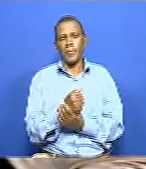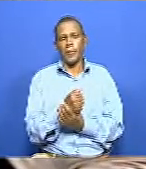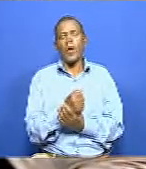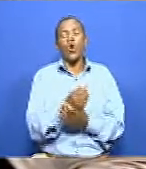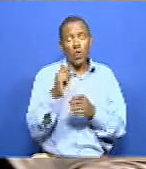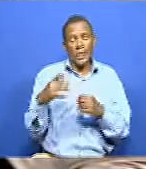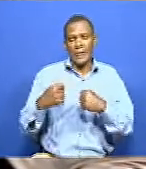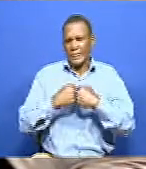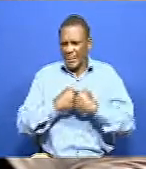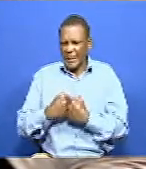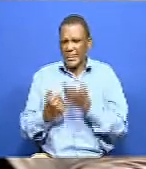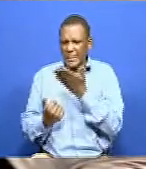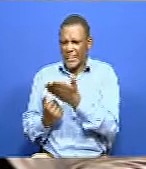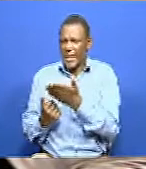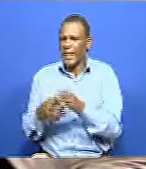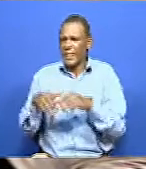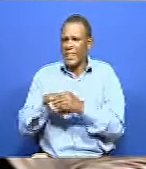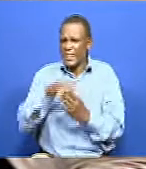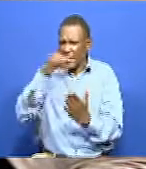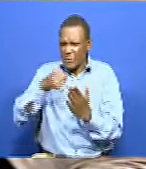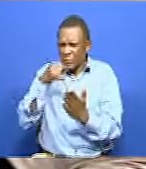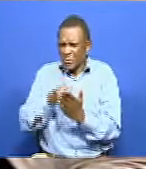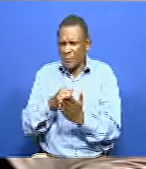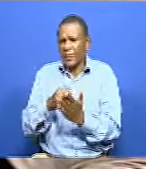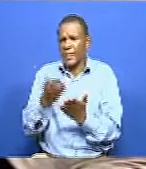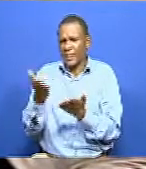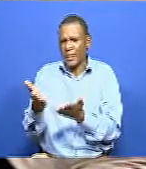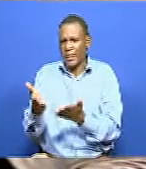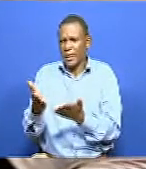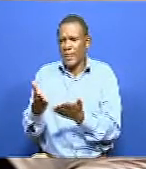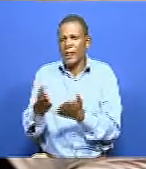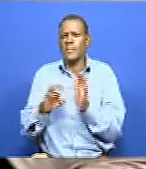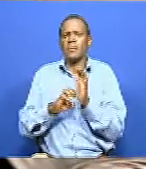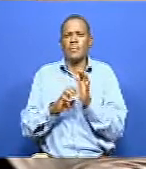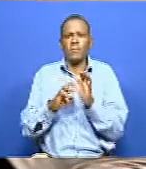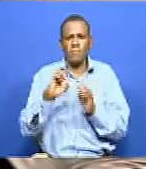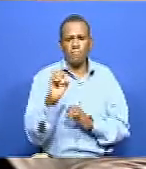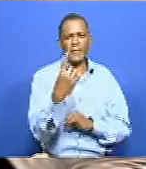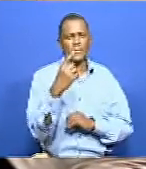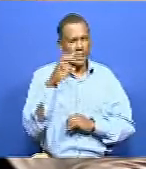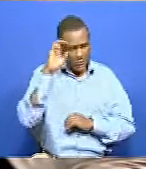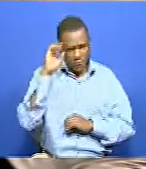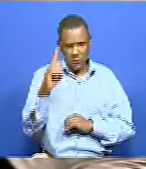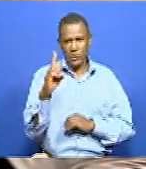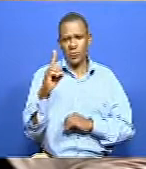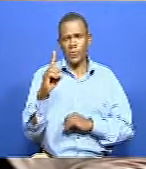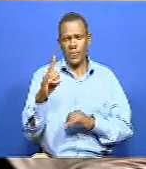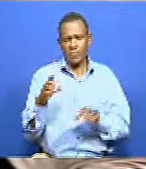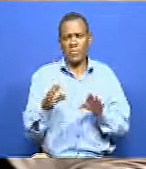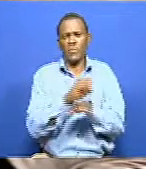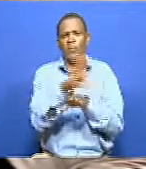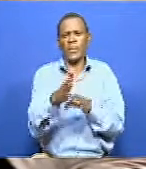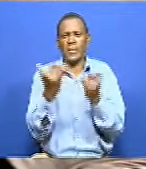mainstreaming deafness and other forms of disability. And let's look at education. And especially now during this COVID time where, you know,